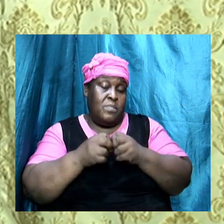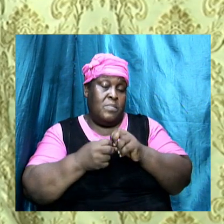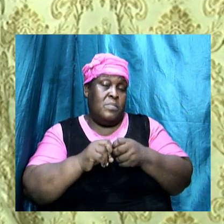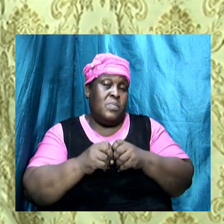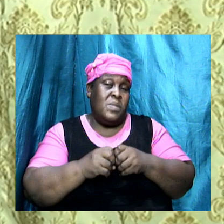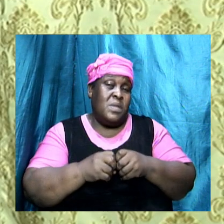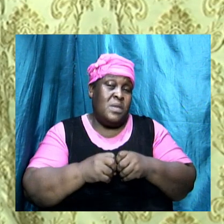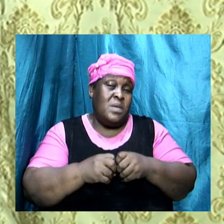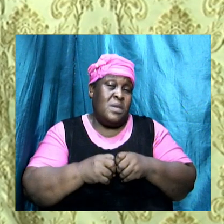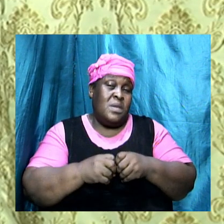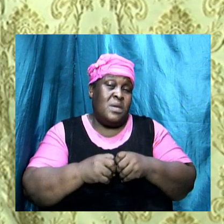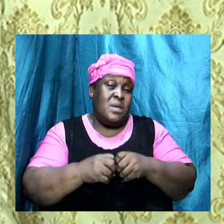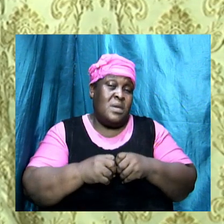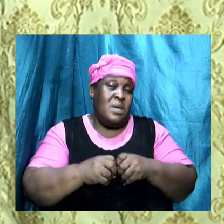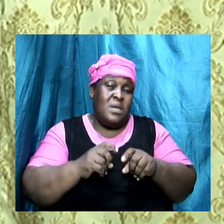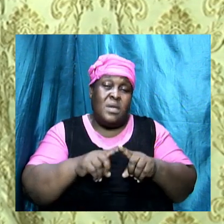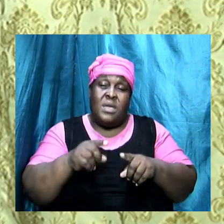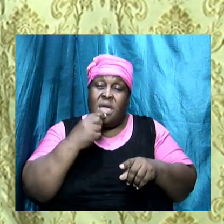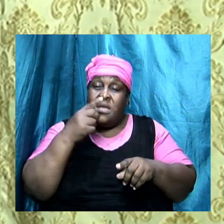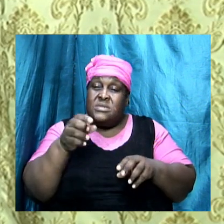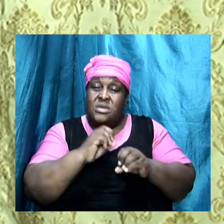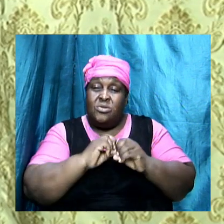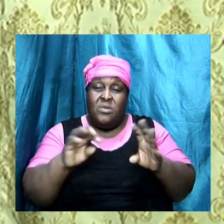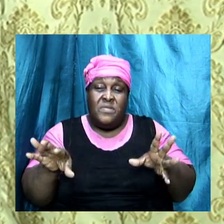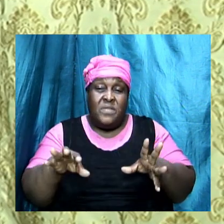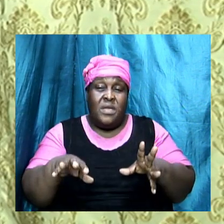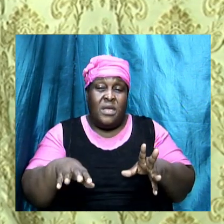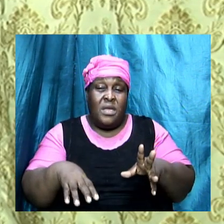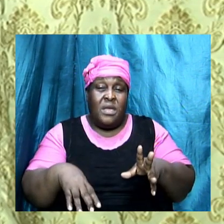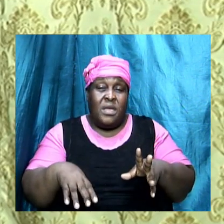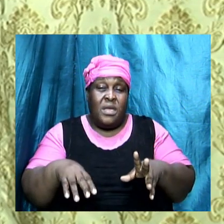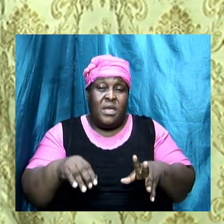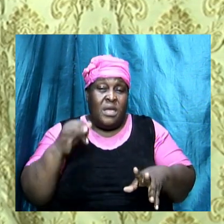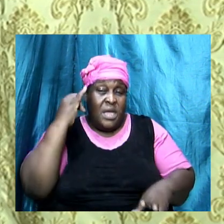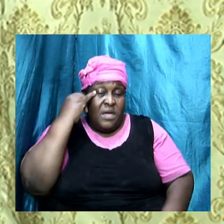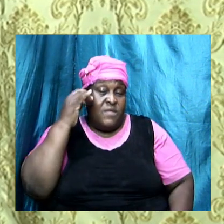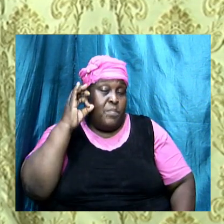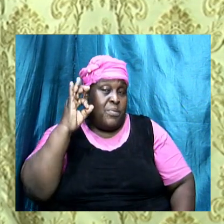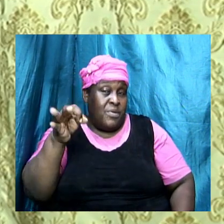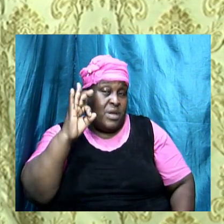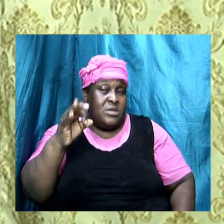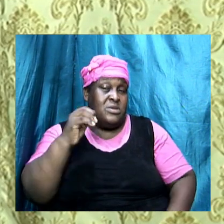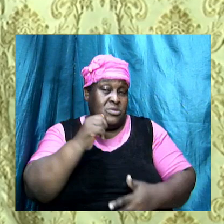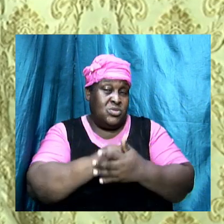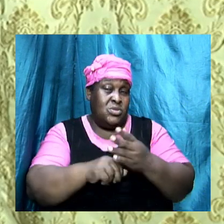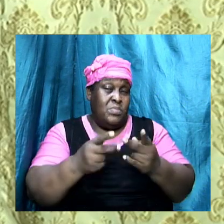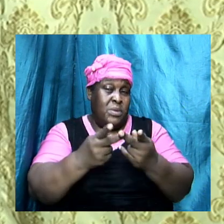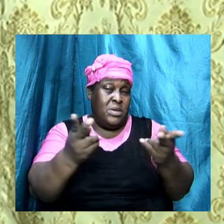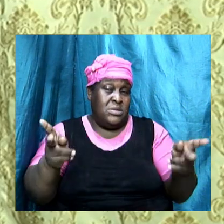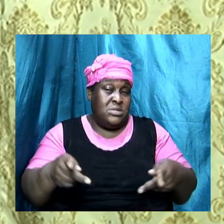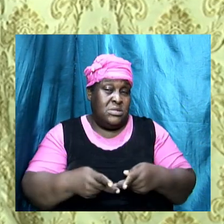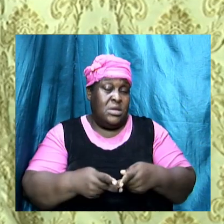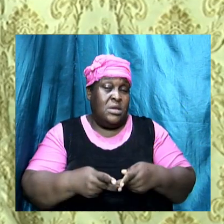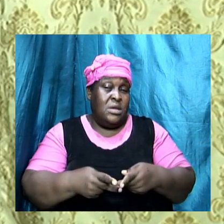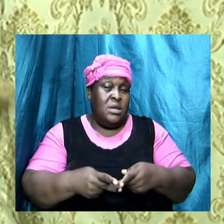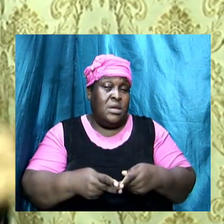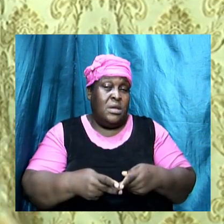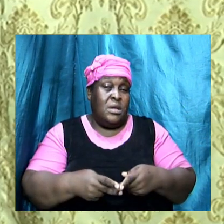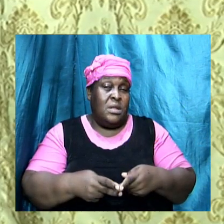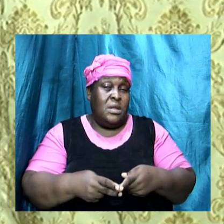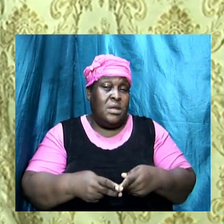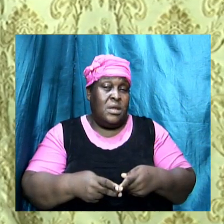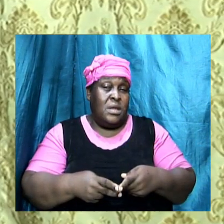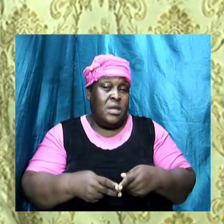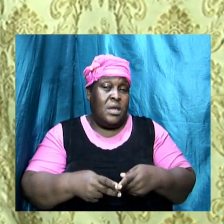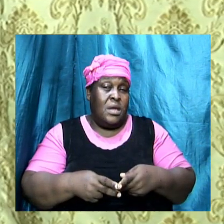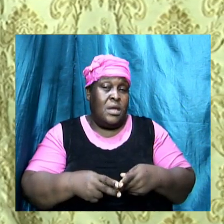it's as if you can't say your rights if you preach in certain places they can't lock you up because you are not supposed to